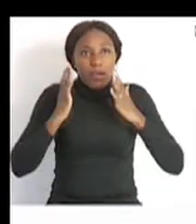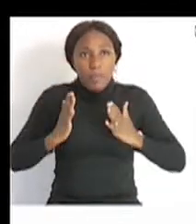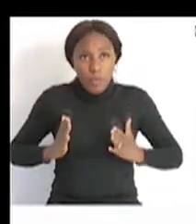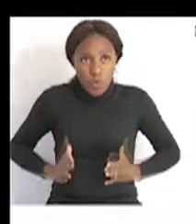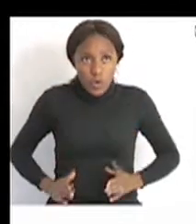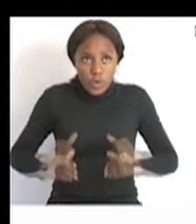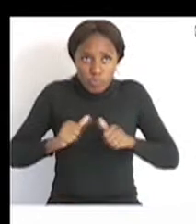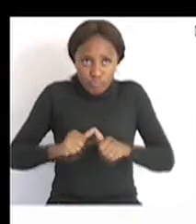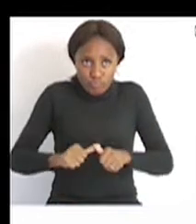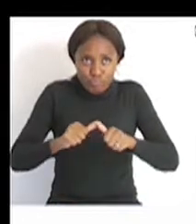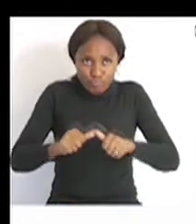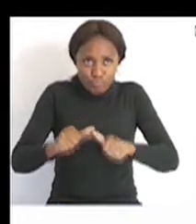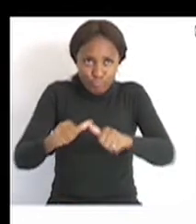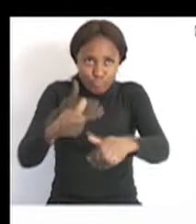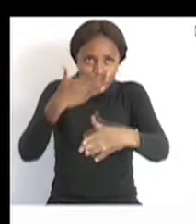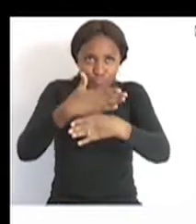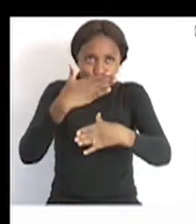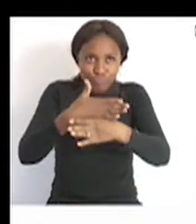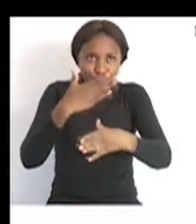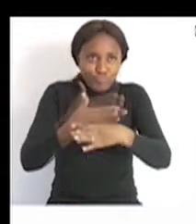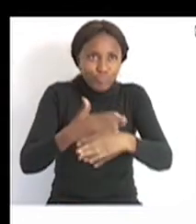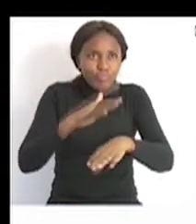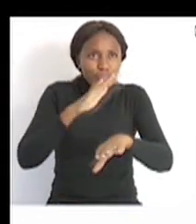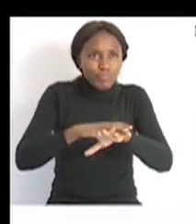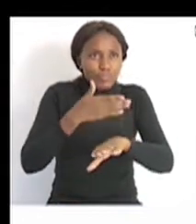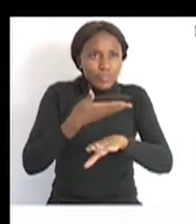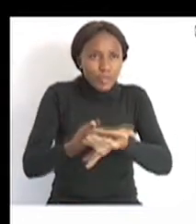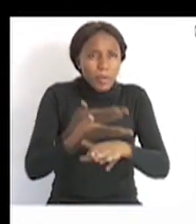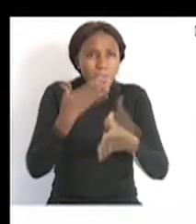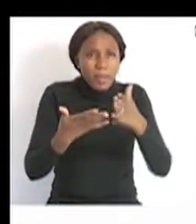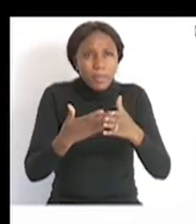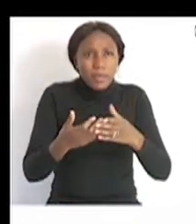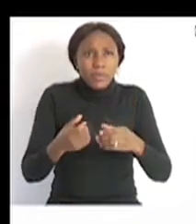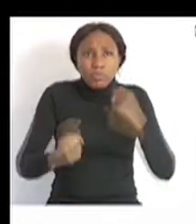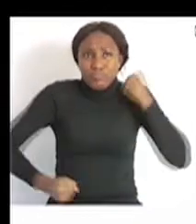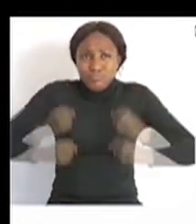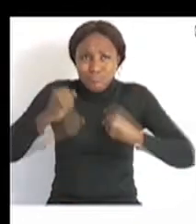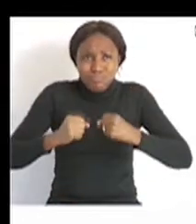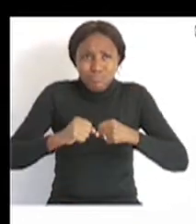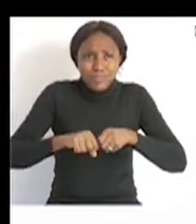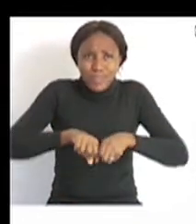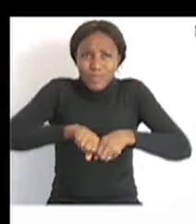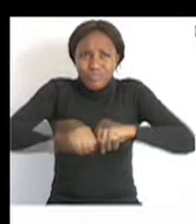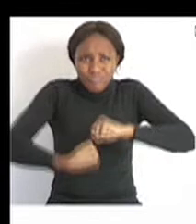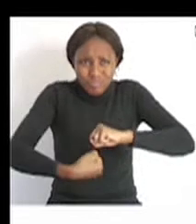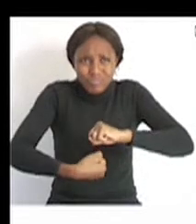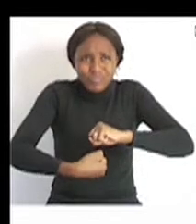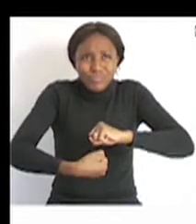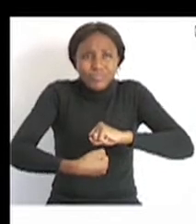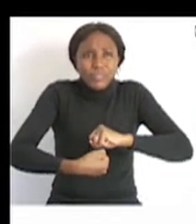working. Let's say, for example, you have a sports injury. Then proteins will specifically help to repair your muscles.